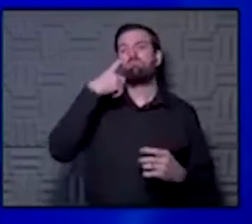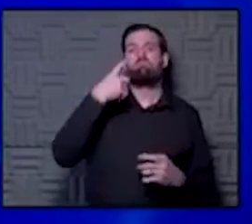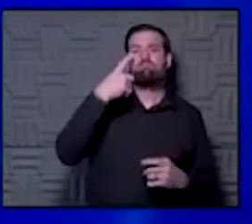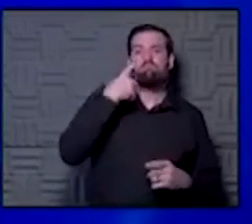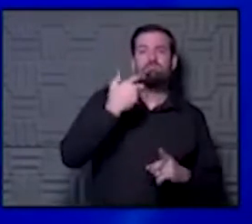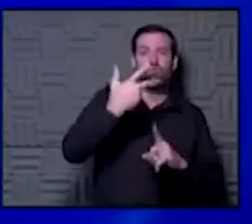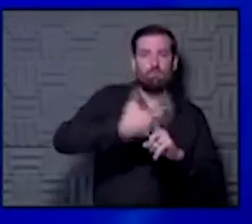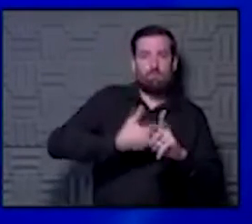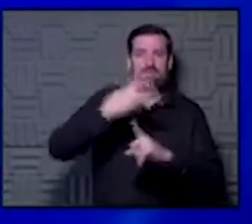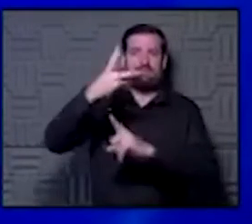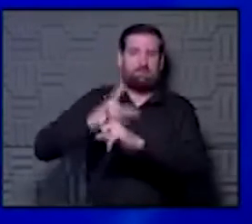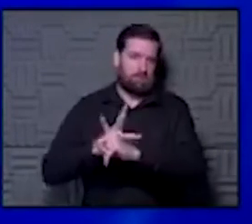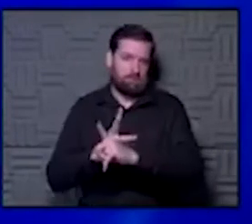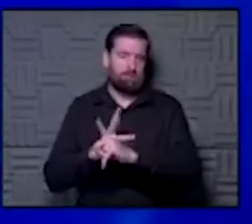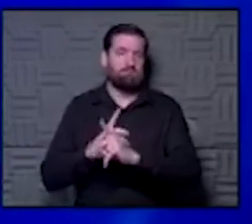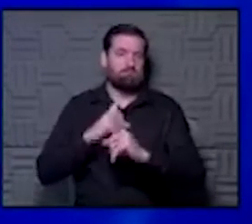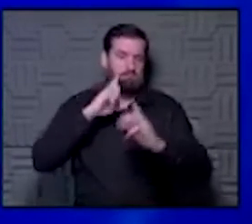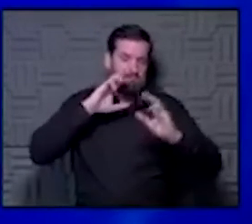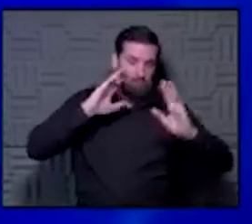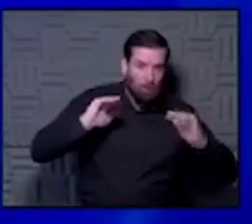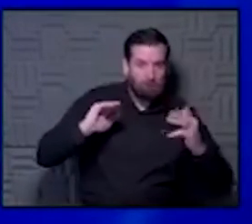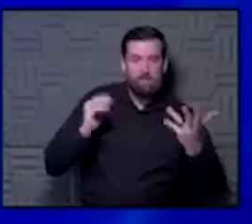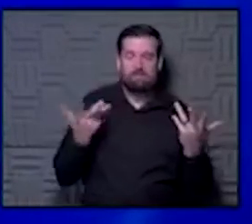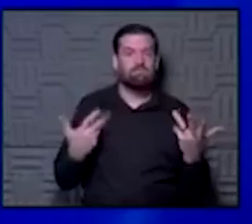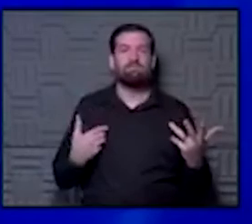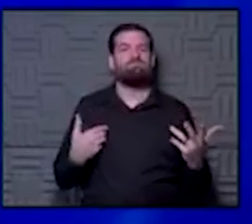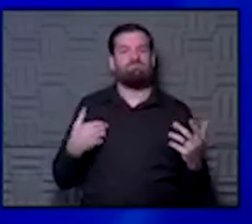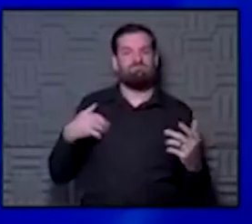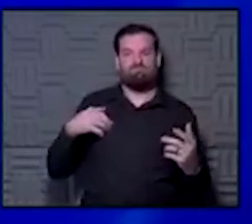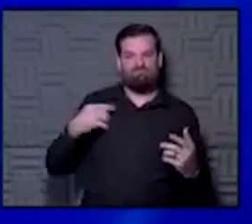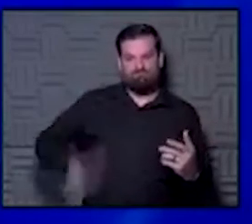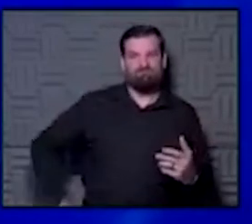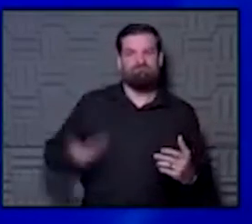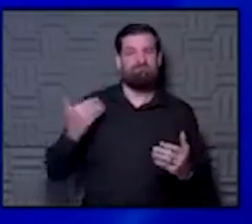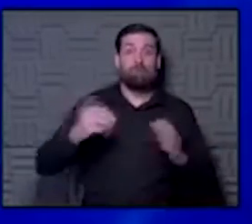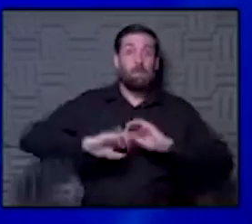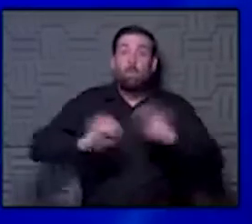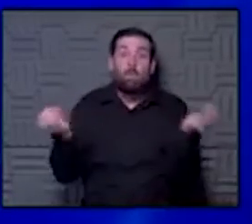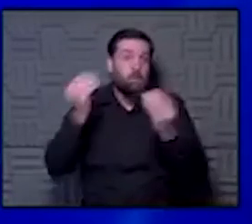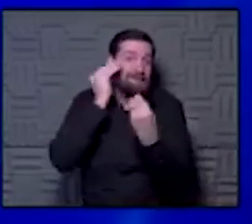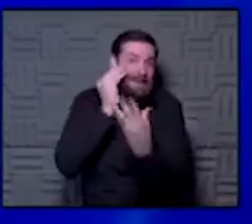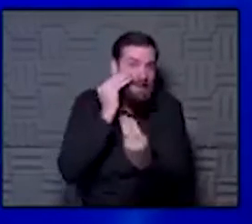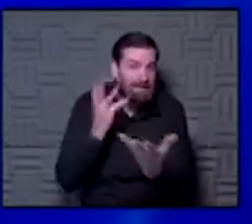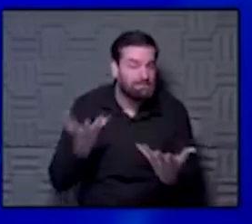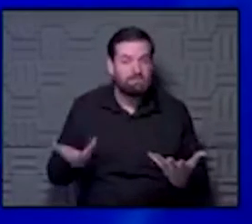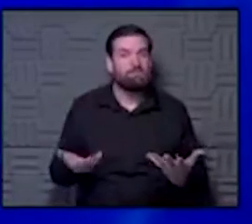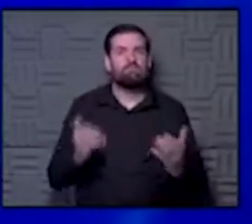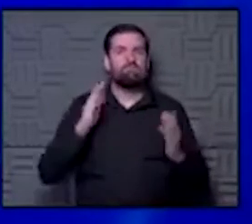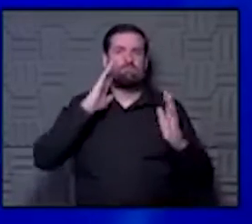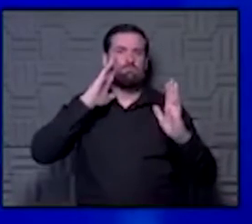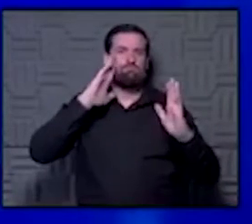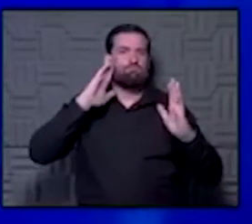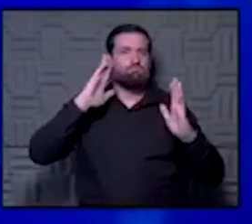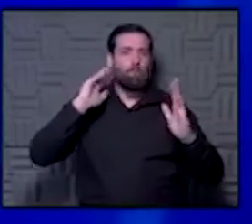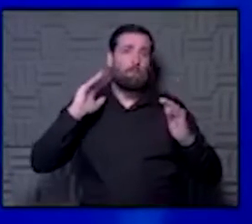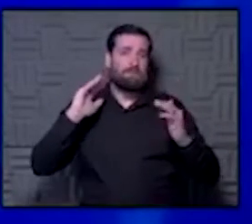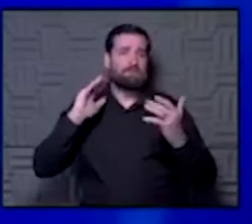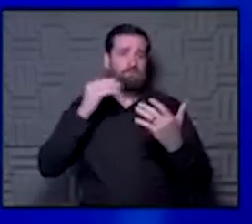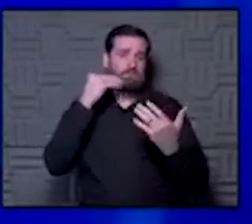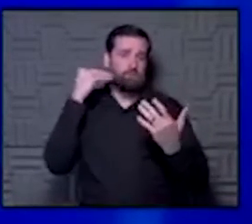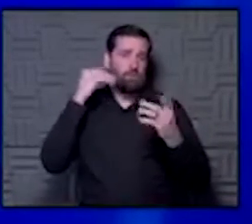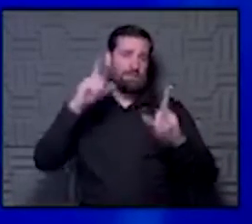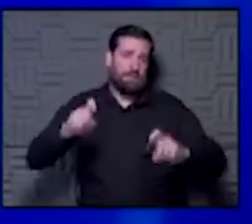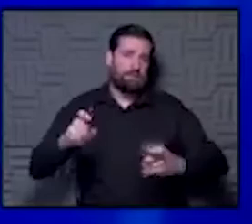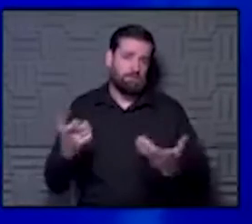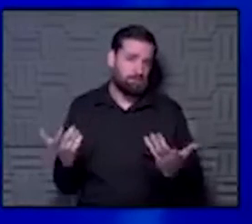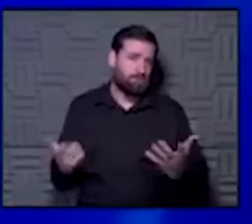is going to be, I'm going to hope, cross my fingers, it's just Steve Steitz hoping I have no medical data behind this that we have home tests that you don't have to mail in. Yeah. We'll